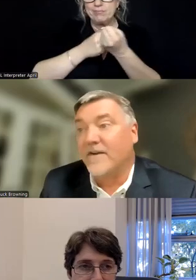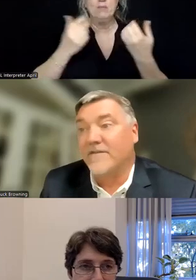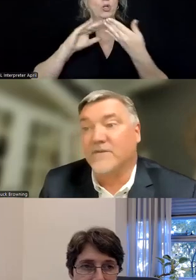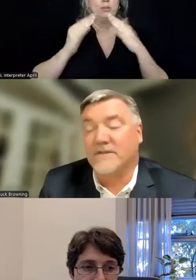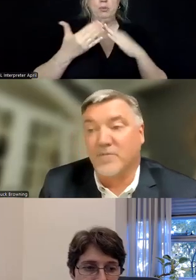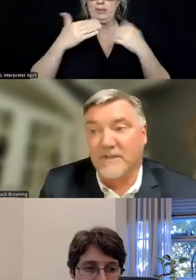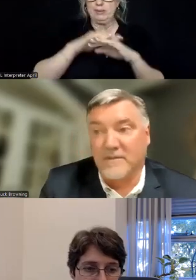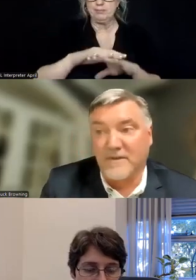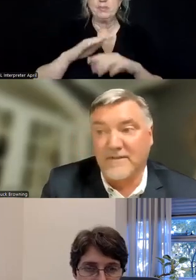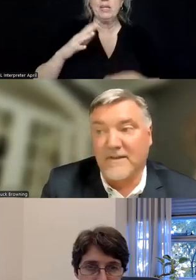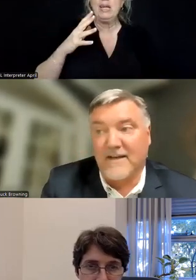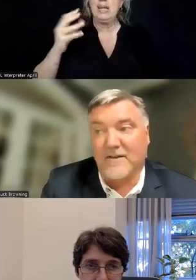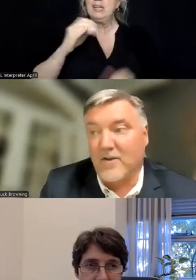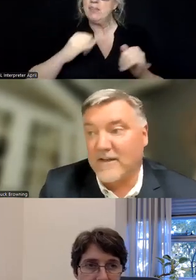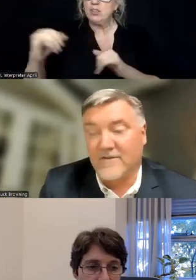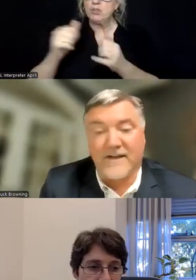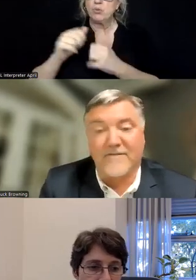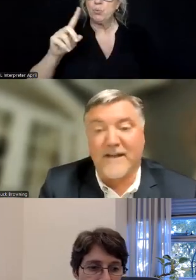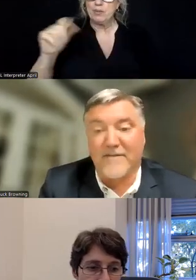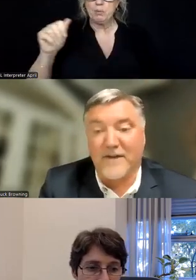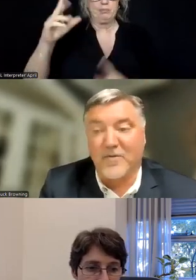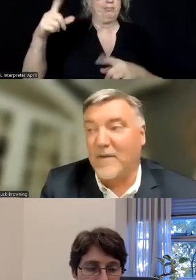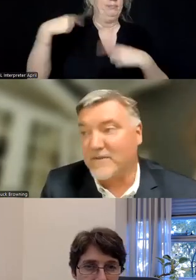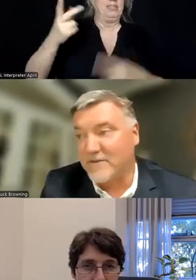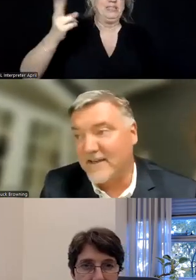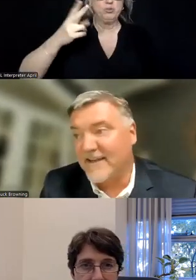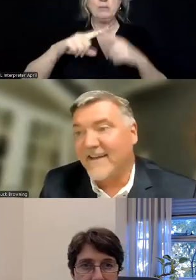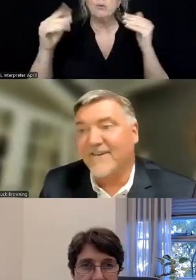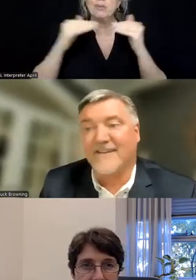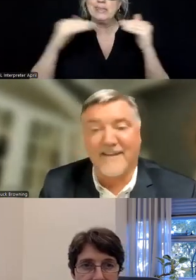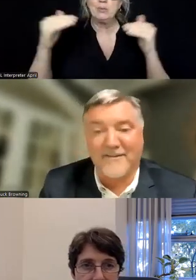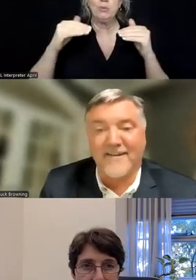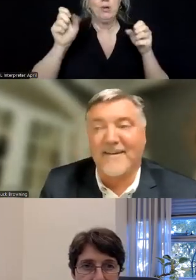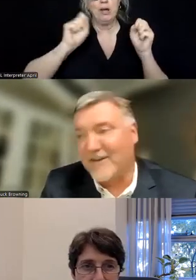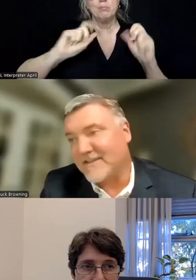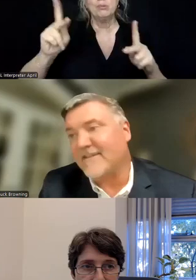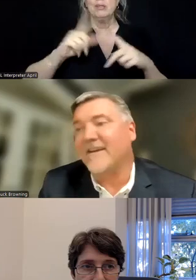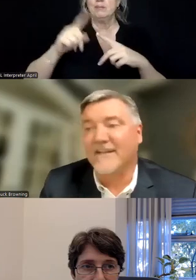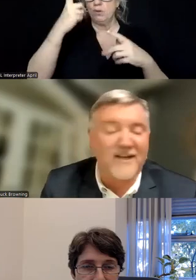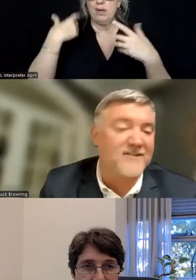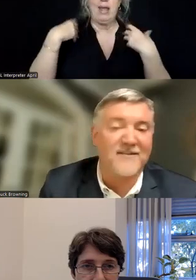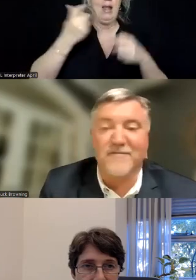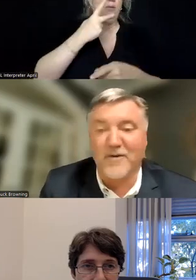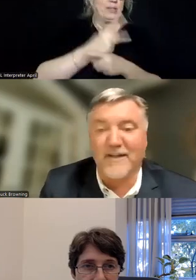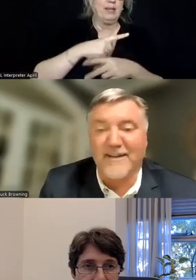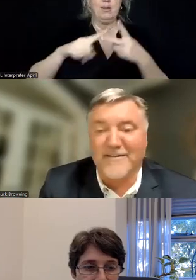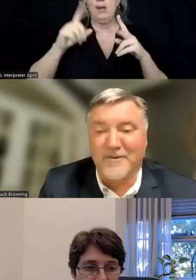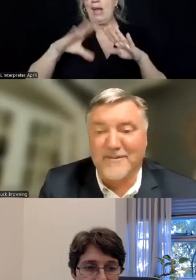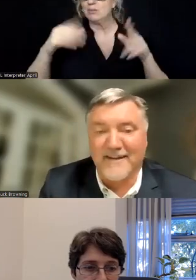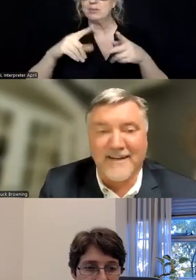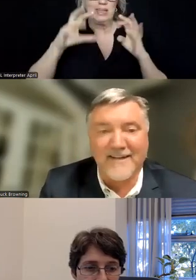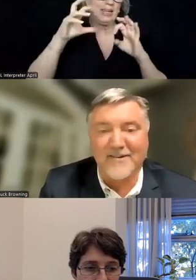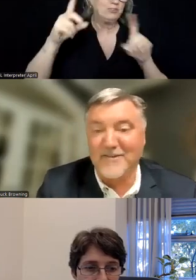for individuals with disabilities, a long history of advocating for equal opportunity in areas like health care, housing, education, voting.